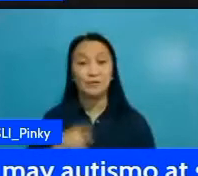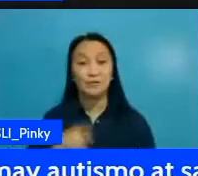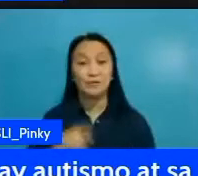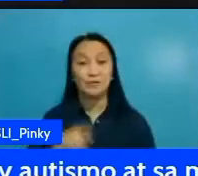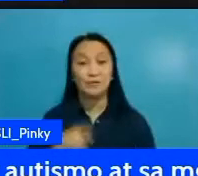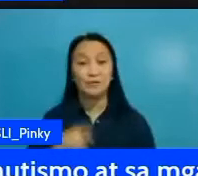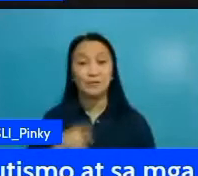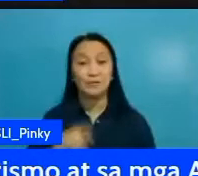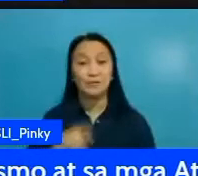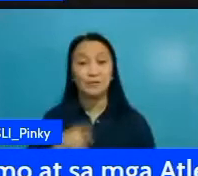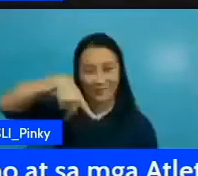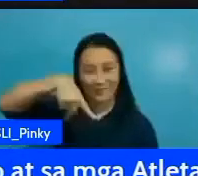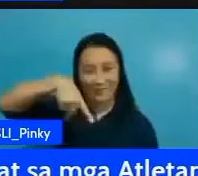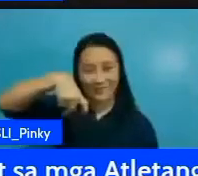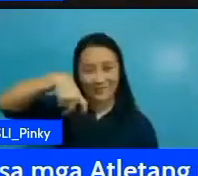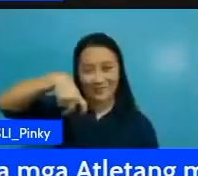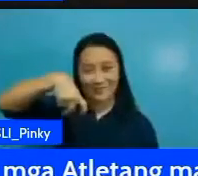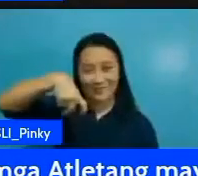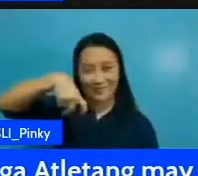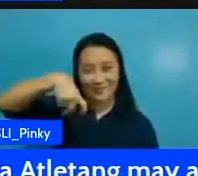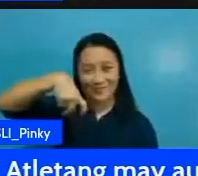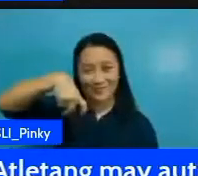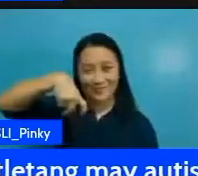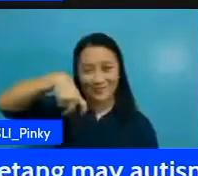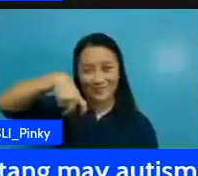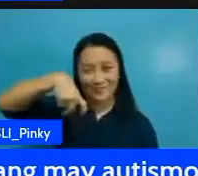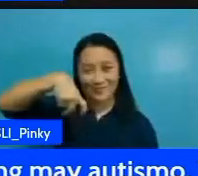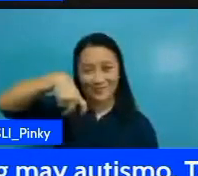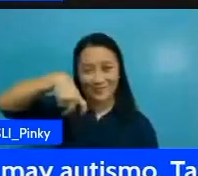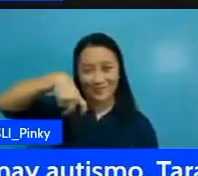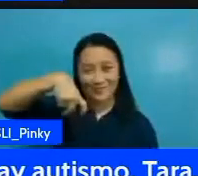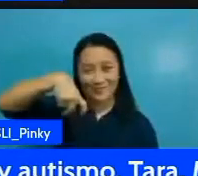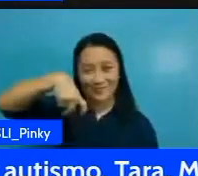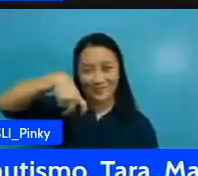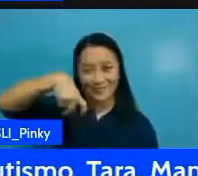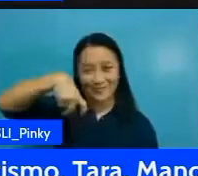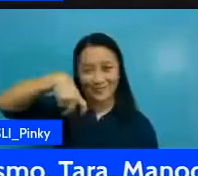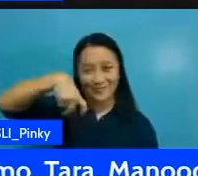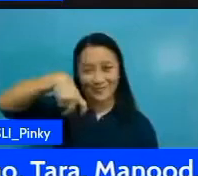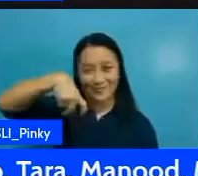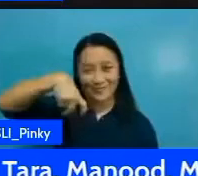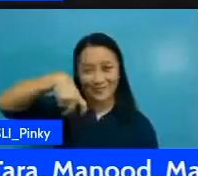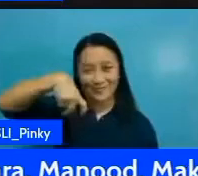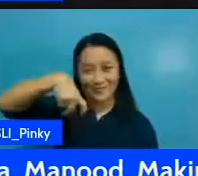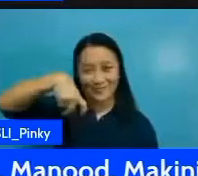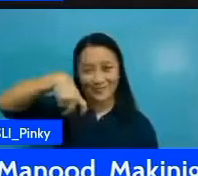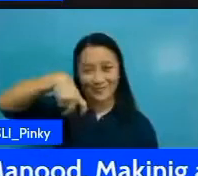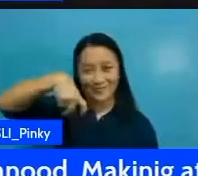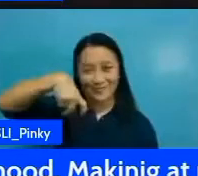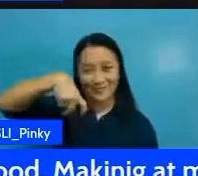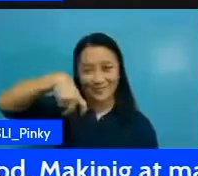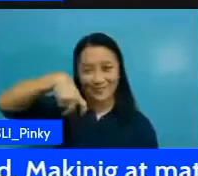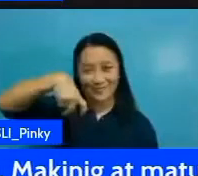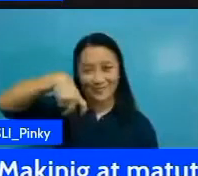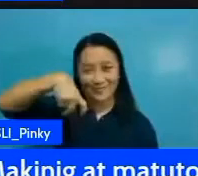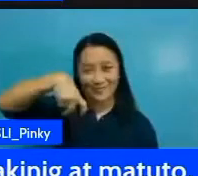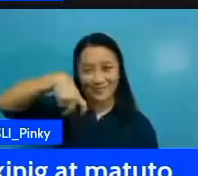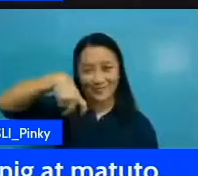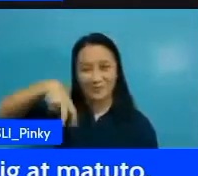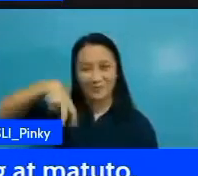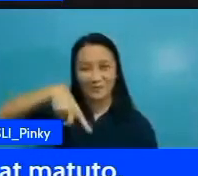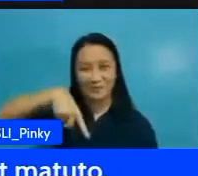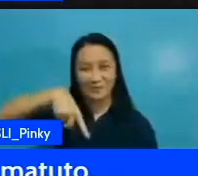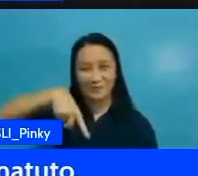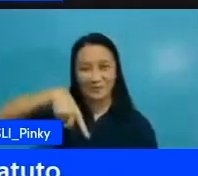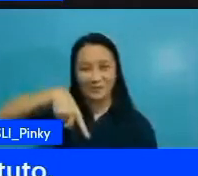then switch use your left leg to slide back and